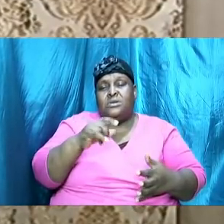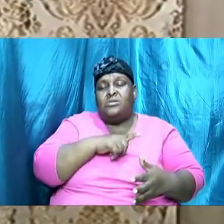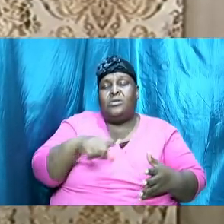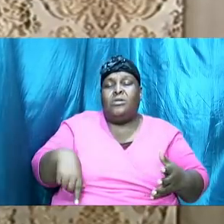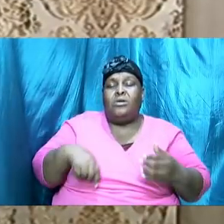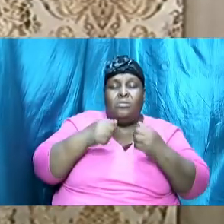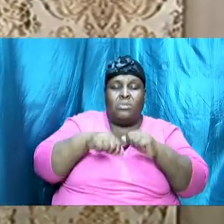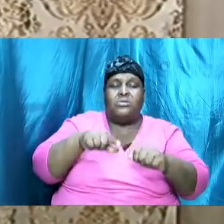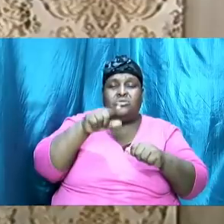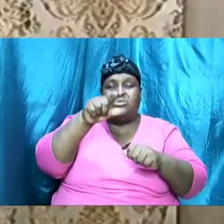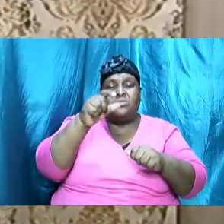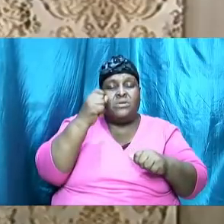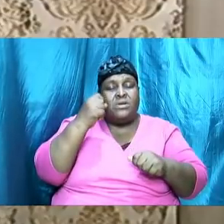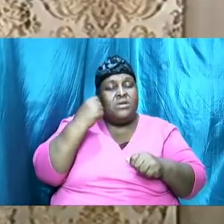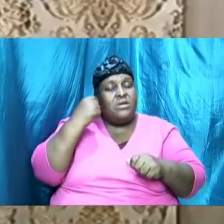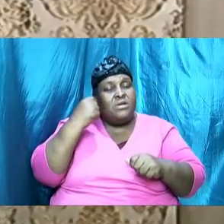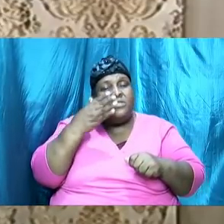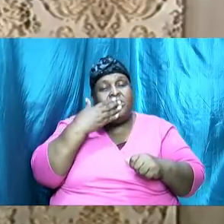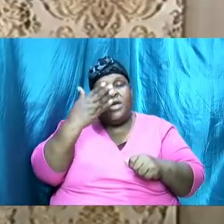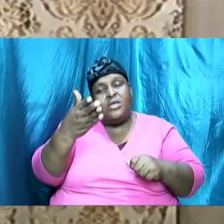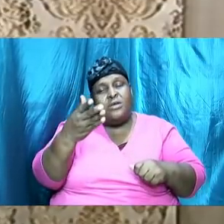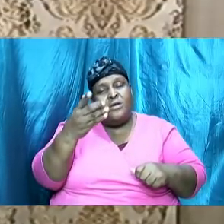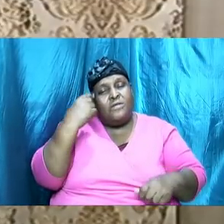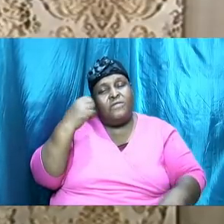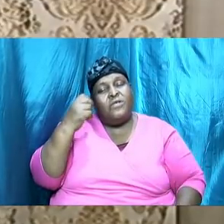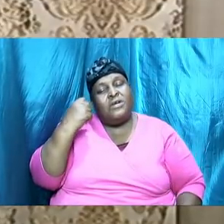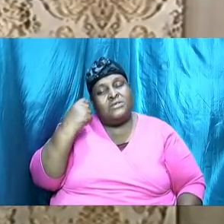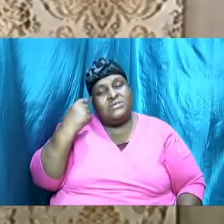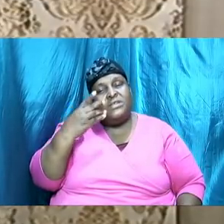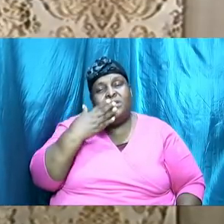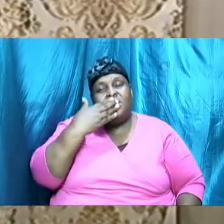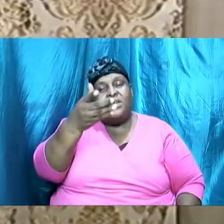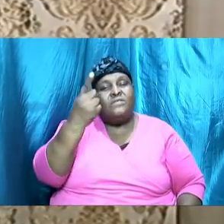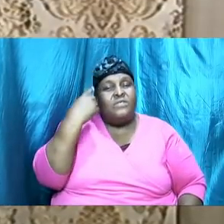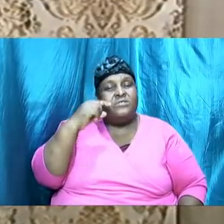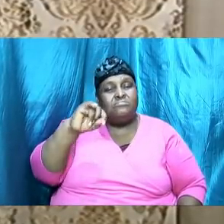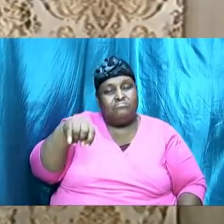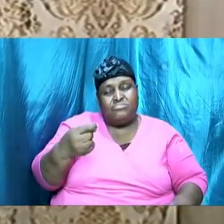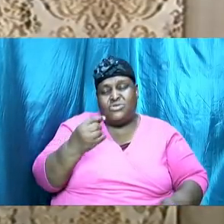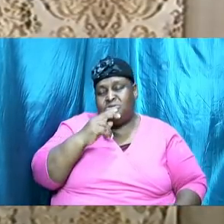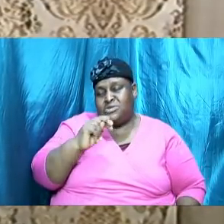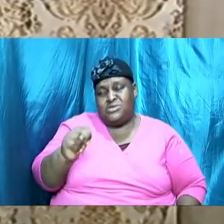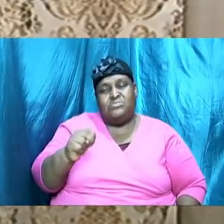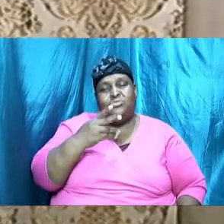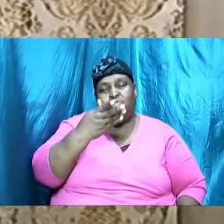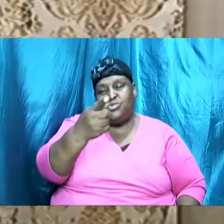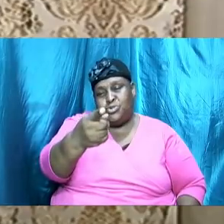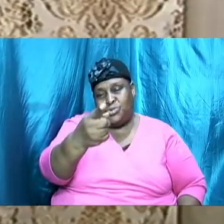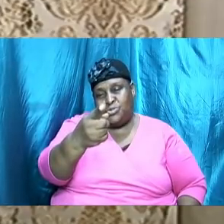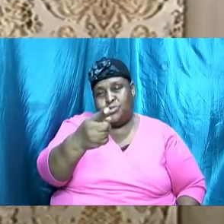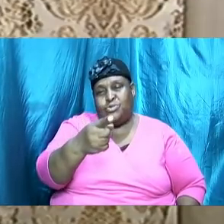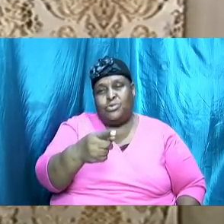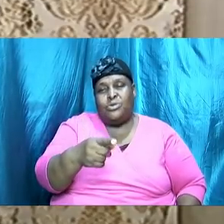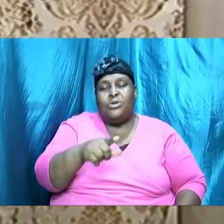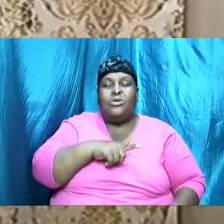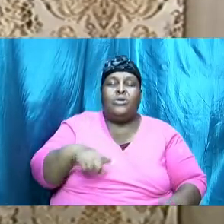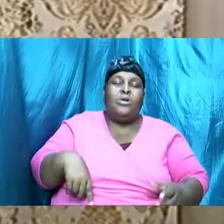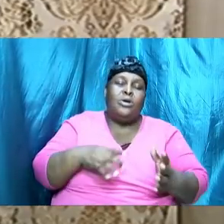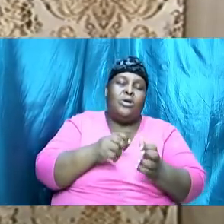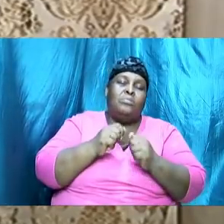for your understanding, and thank you for just being you, the Lord bless you, in Jesus' name.